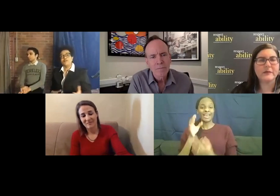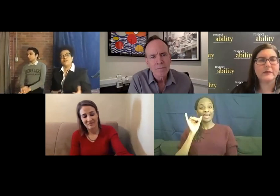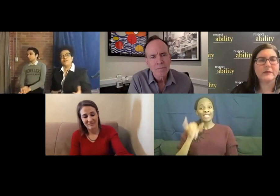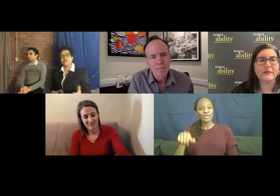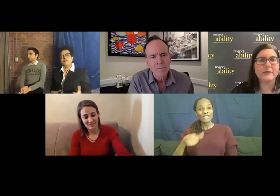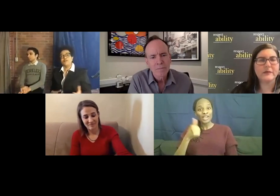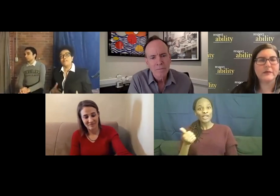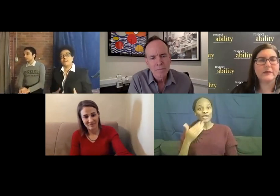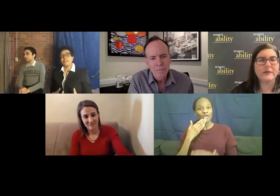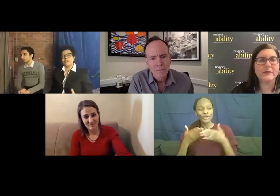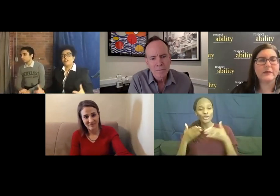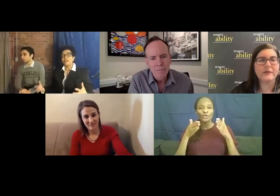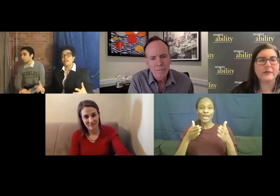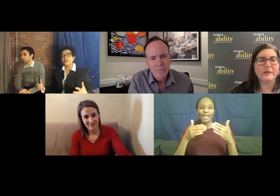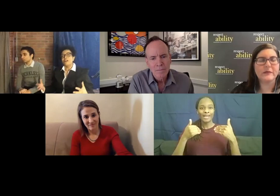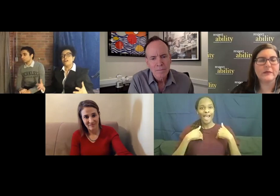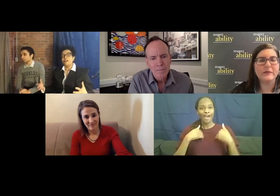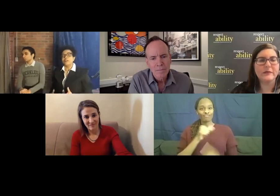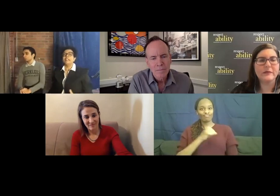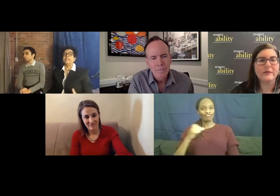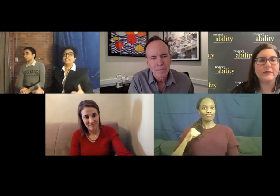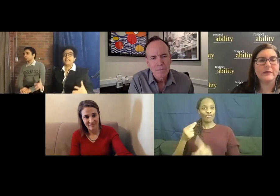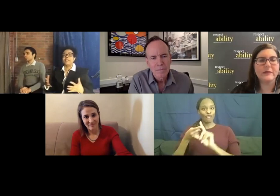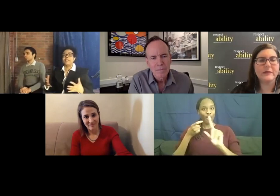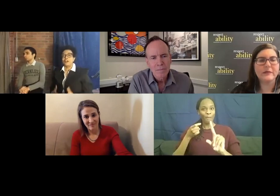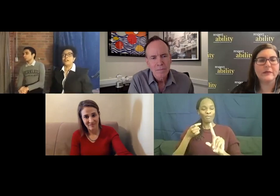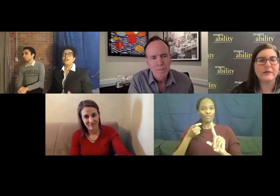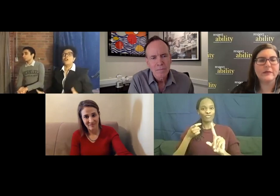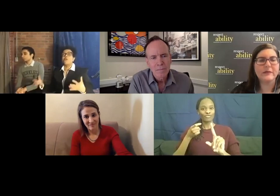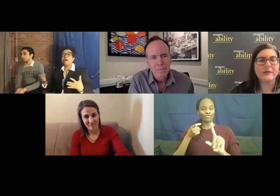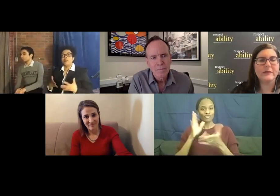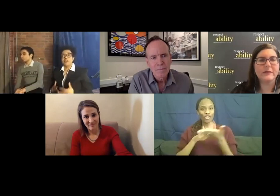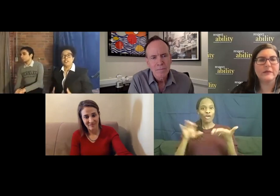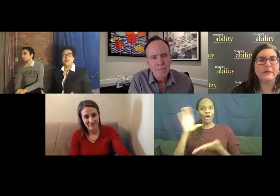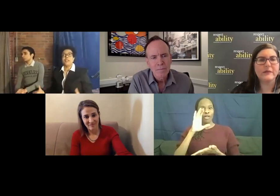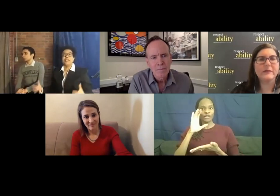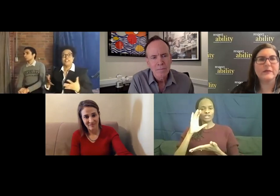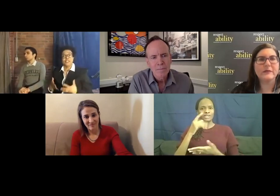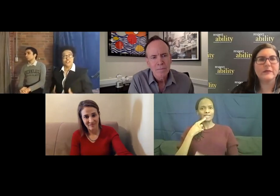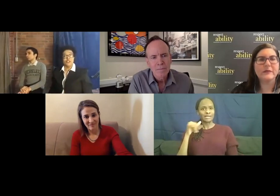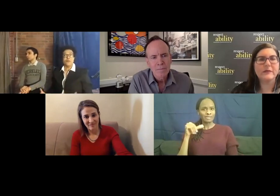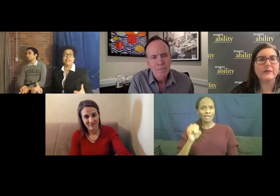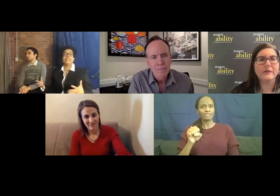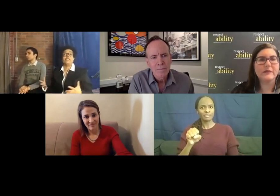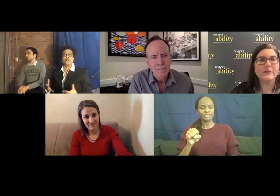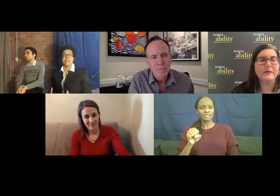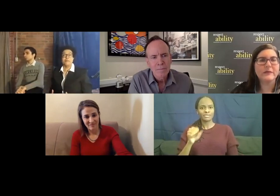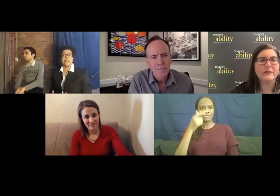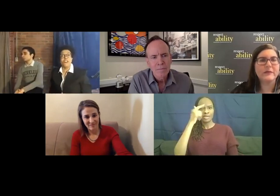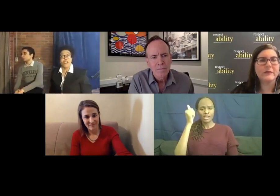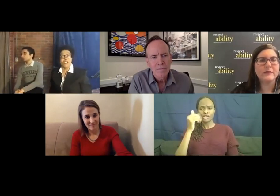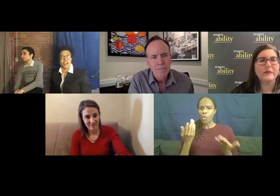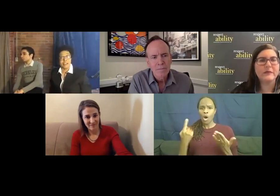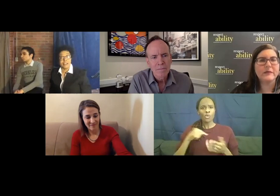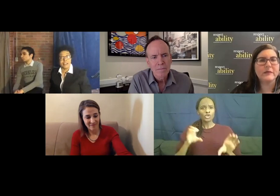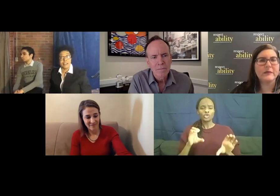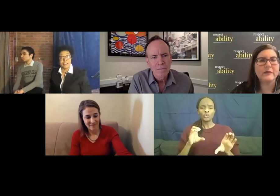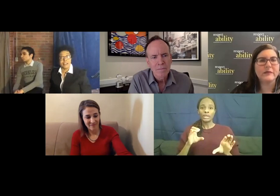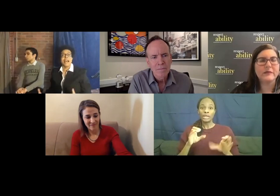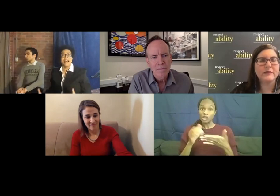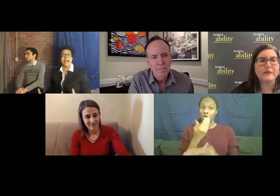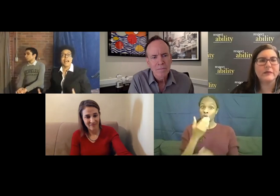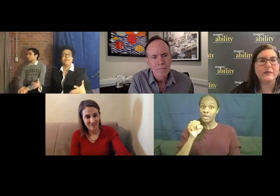get the administration of the college on board and saying, look, what we're doing is new and it's going to be hard